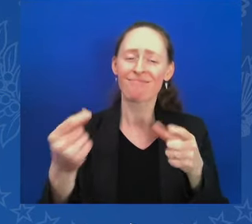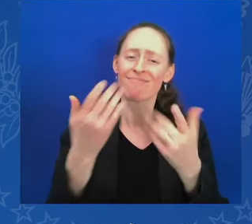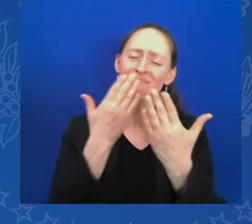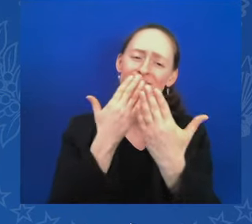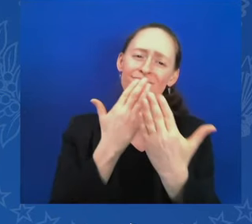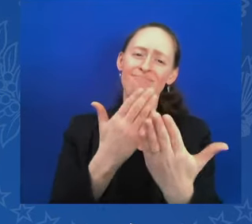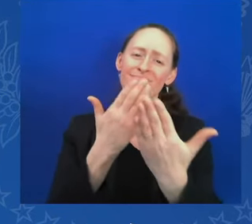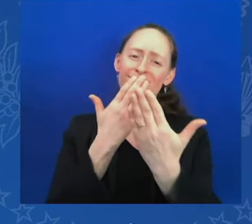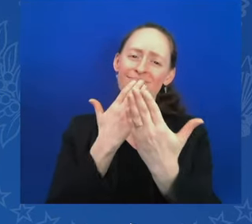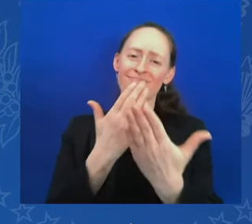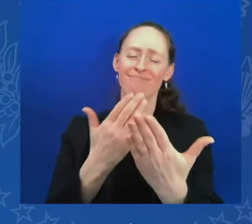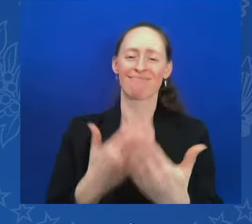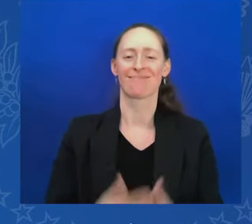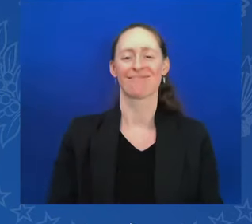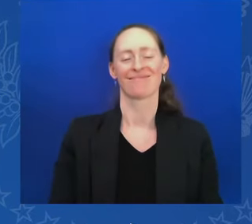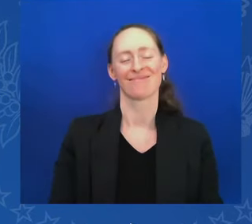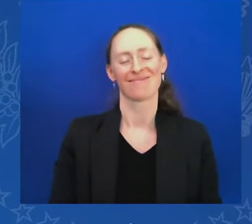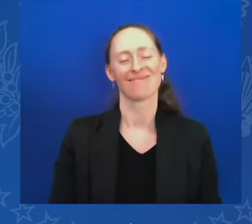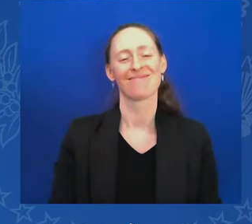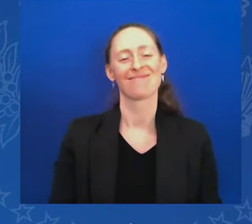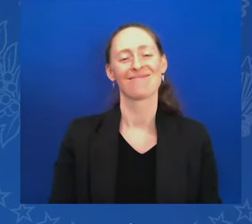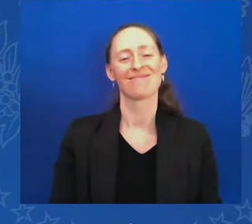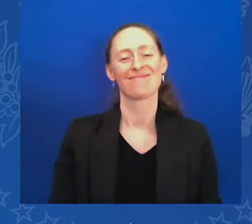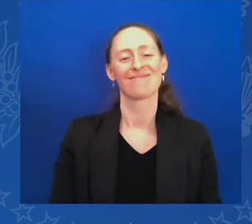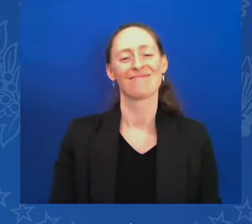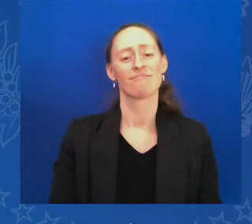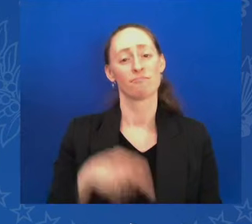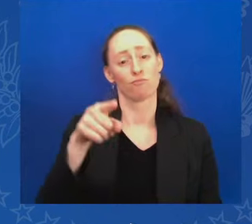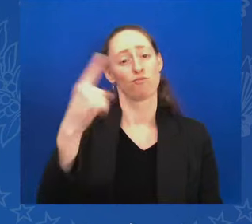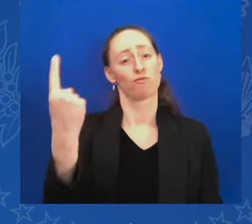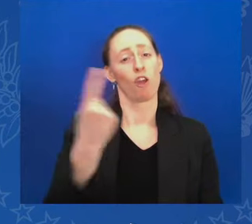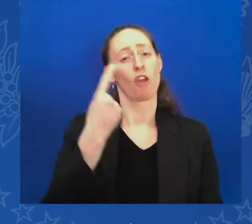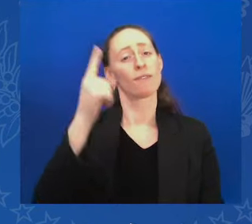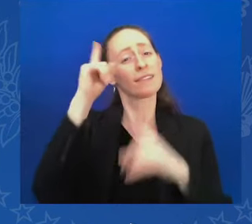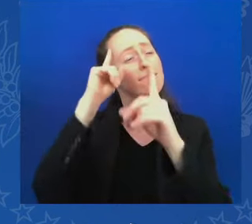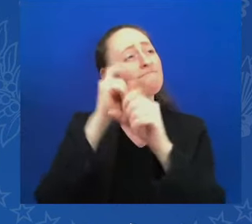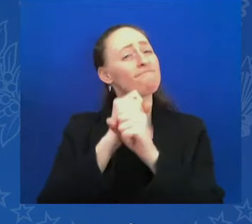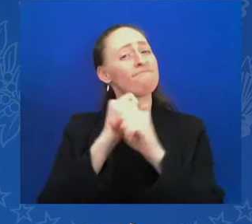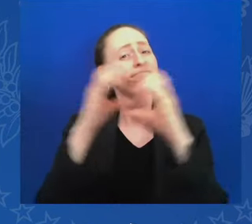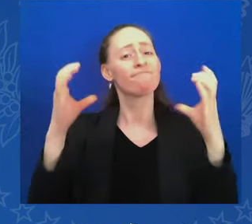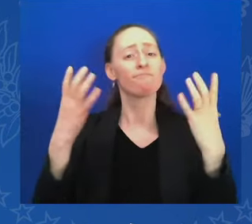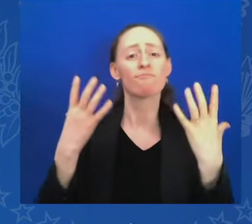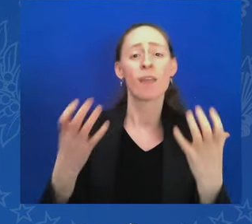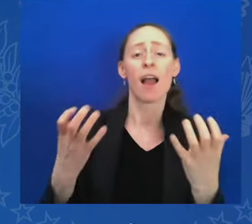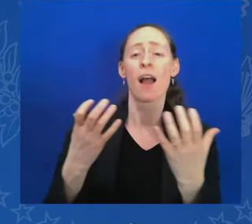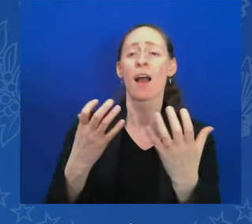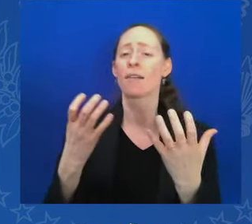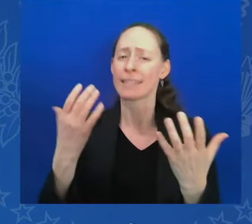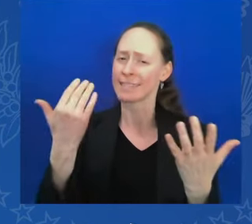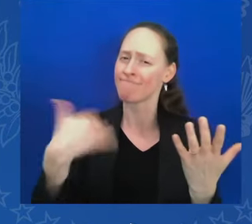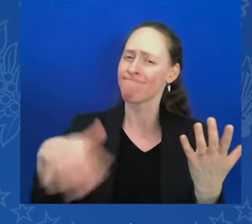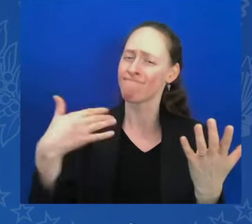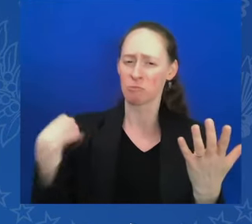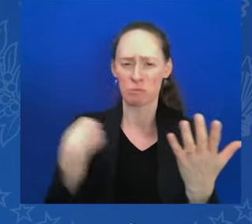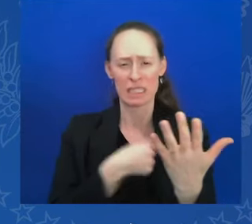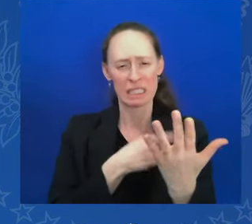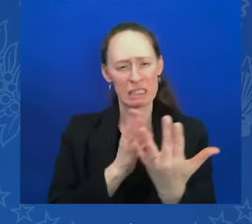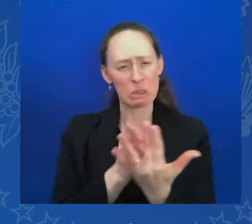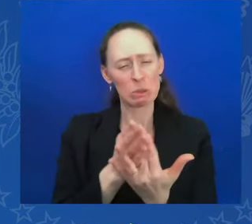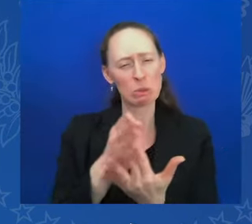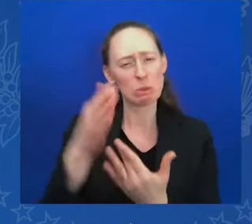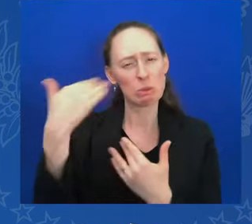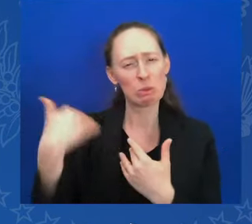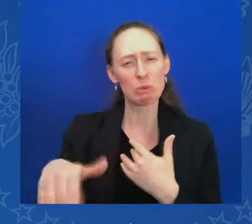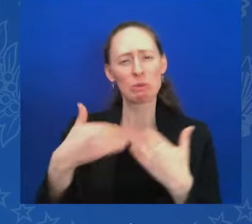by the violent invasion and forced division for half a century this year and